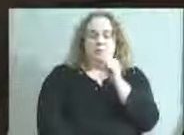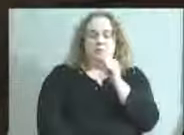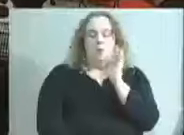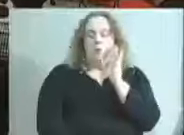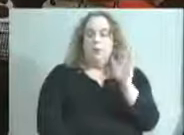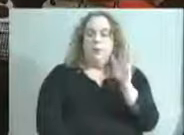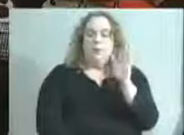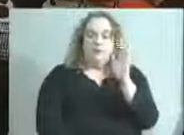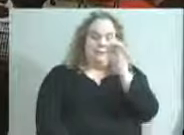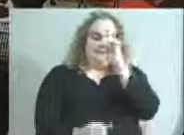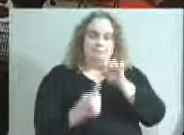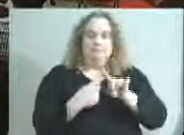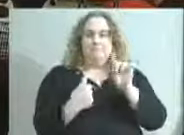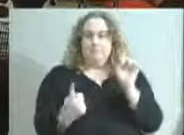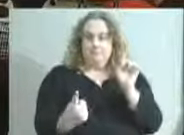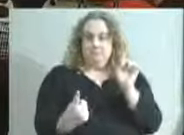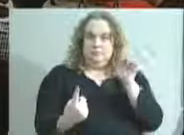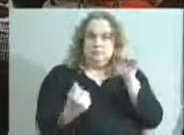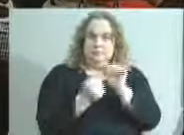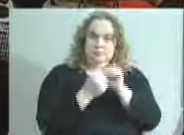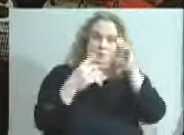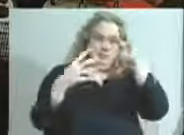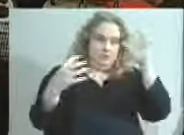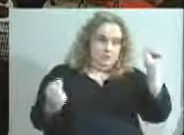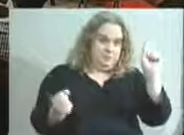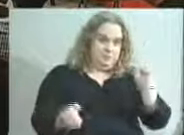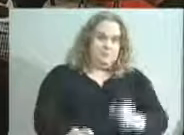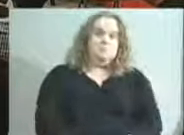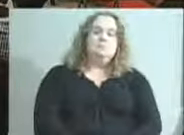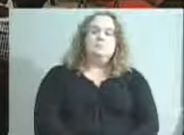Thank you. Thank Okay. Thank you, Chris. Are there other questions?